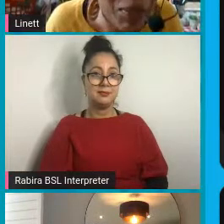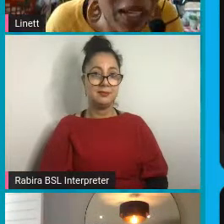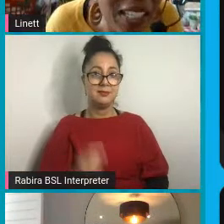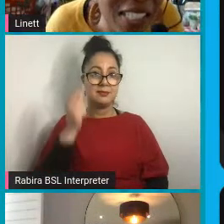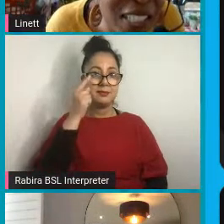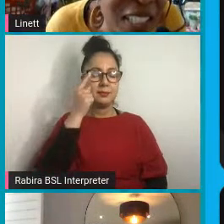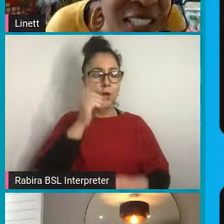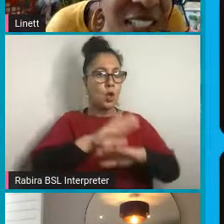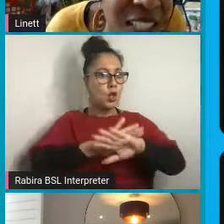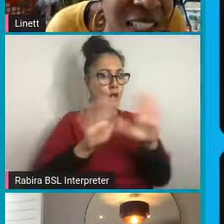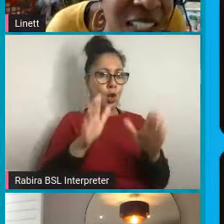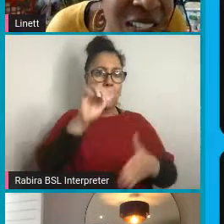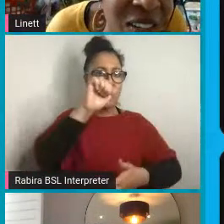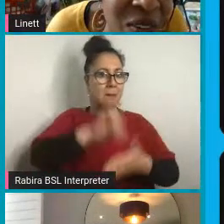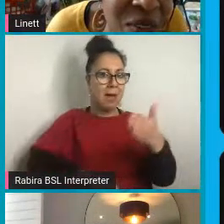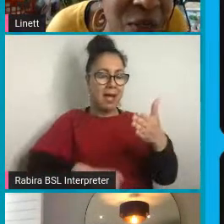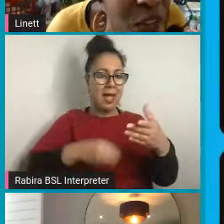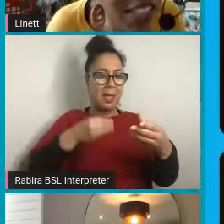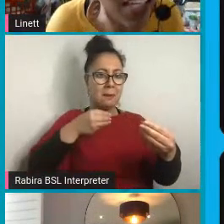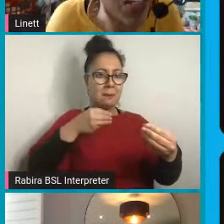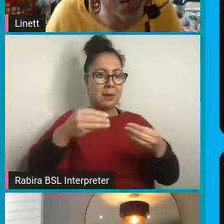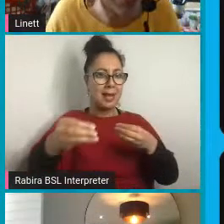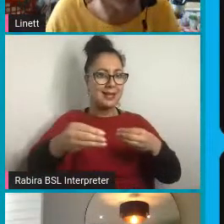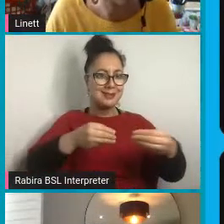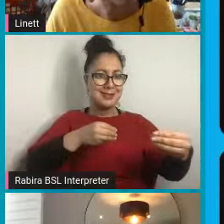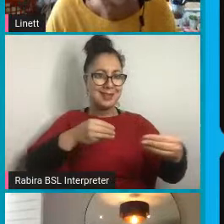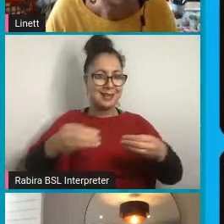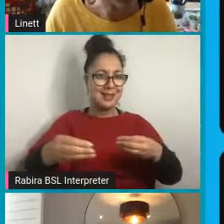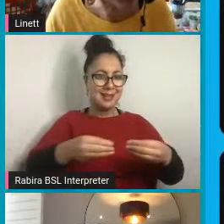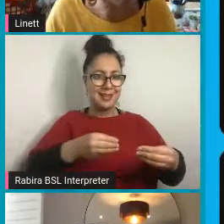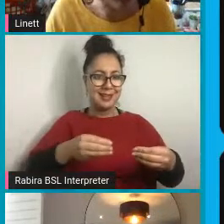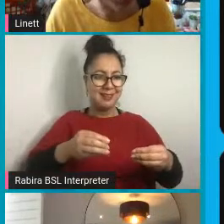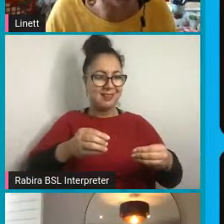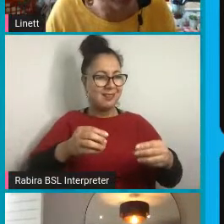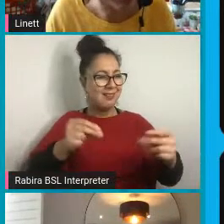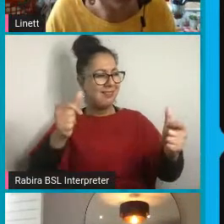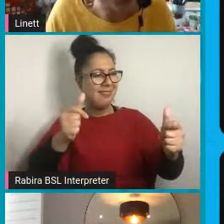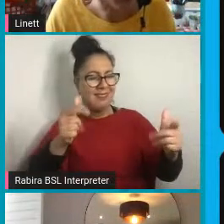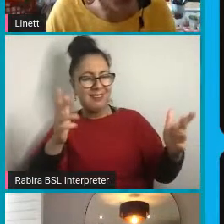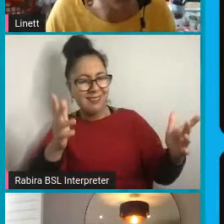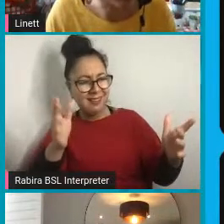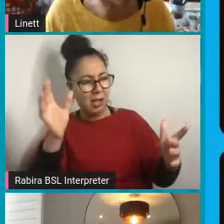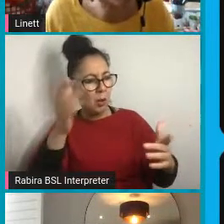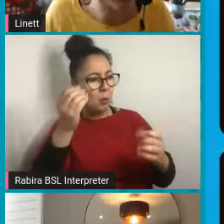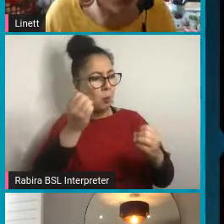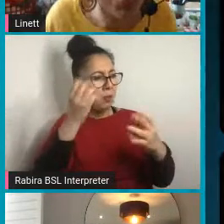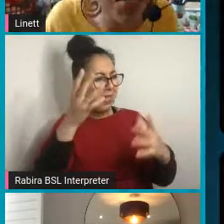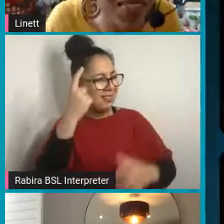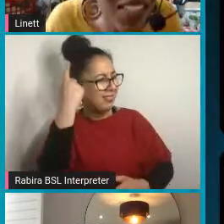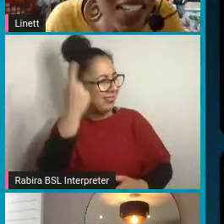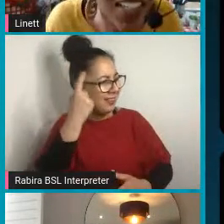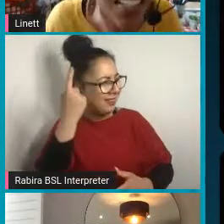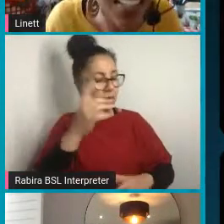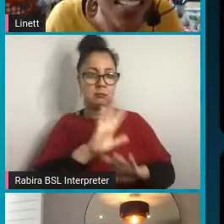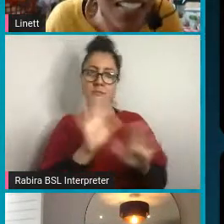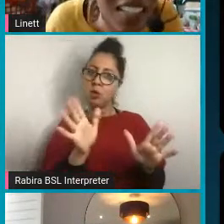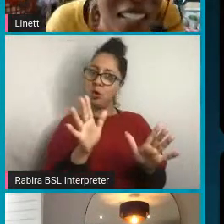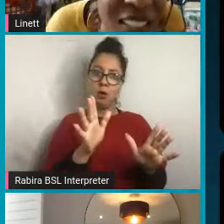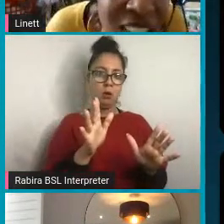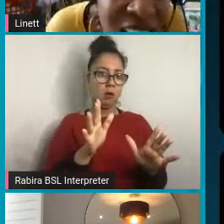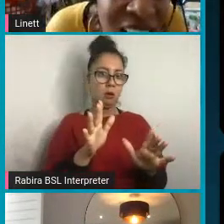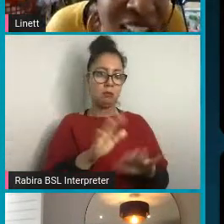Don't buy plastic for the sake of it. Yeah, Paloma. What do think that? That's not a good one, isn't it?